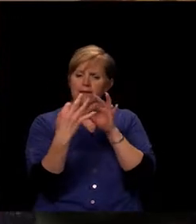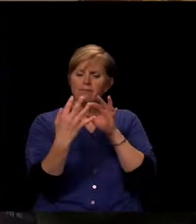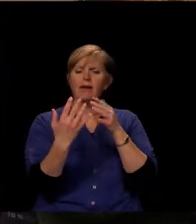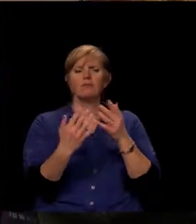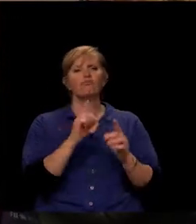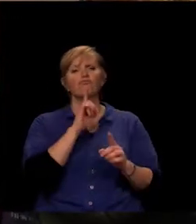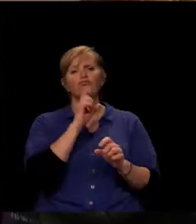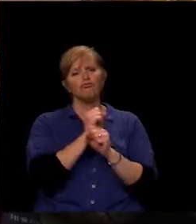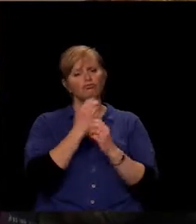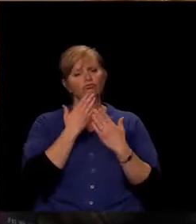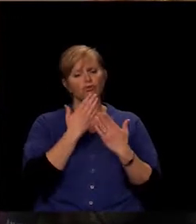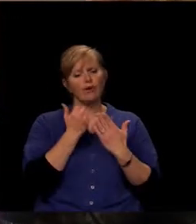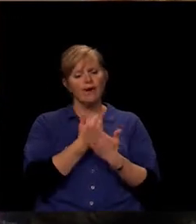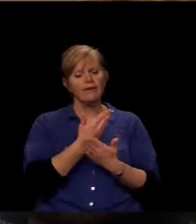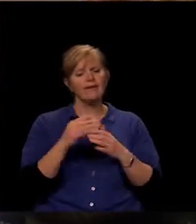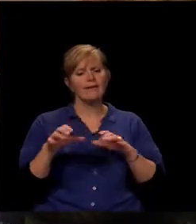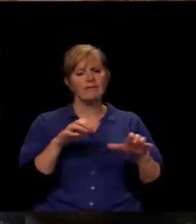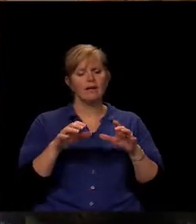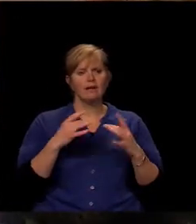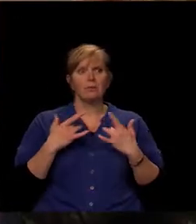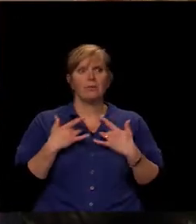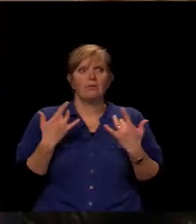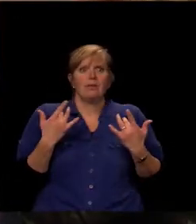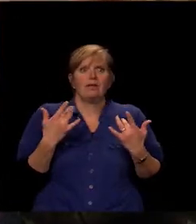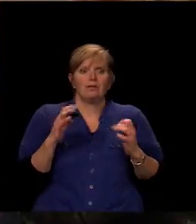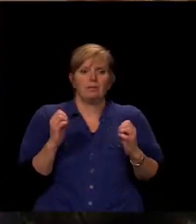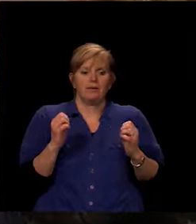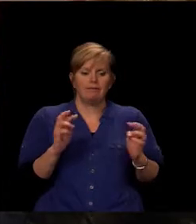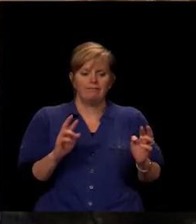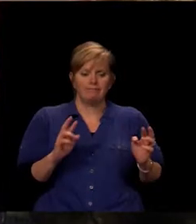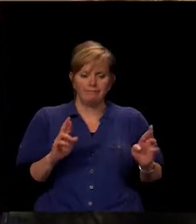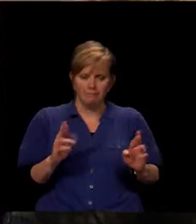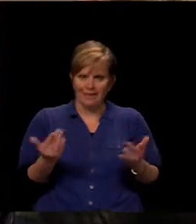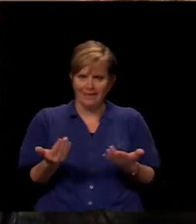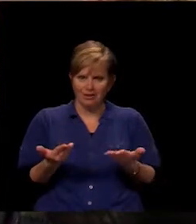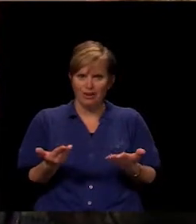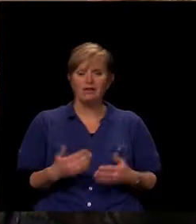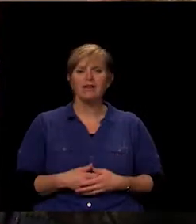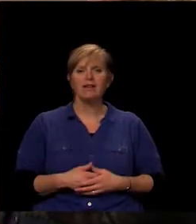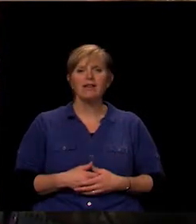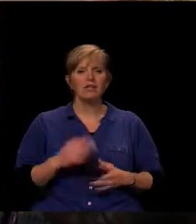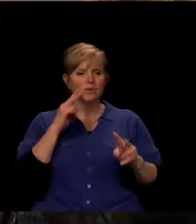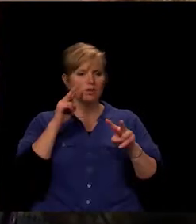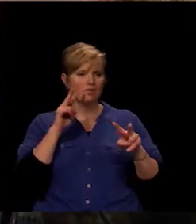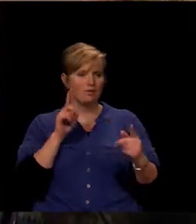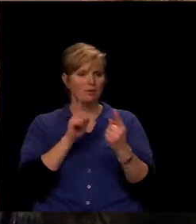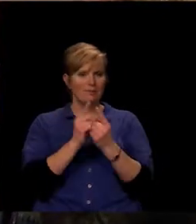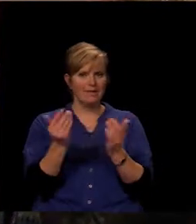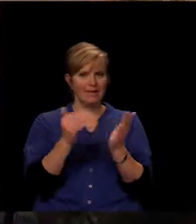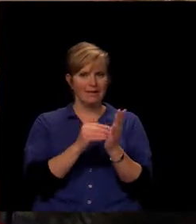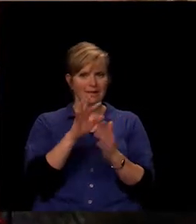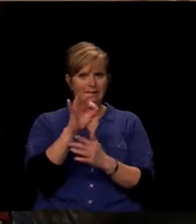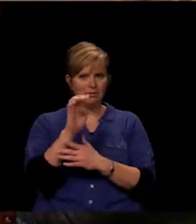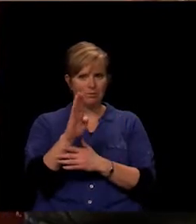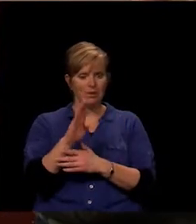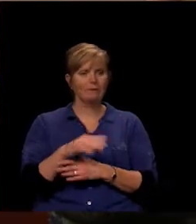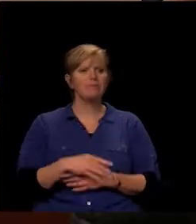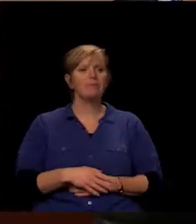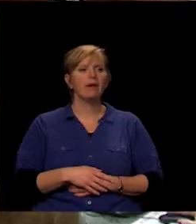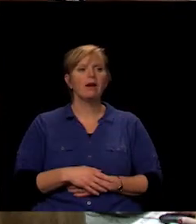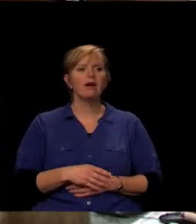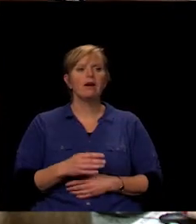We're very excited to be at this point. So we'll be back with you in February. Great. you, Rod. have a quick question. Yep.